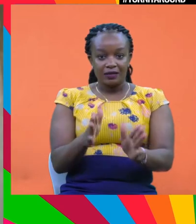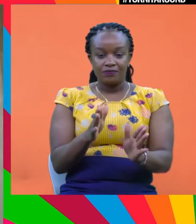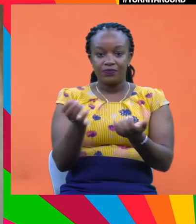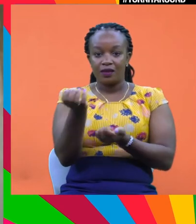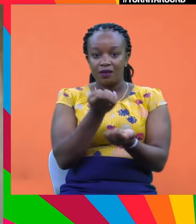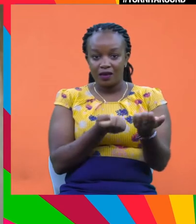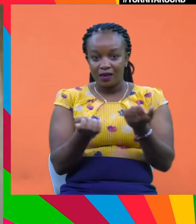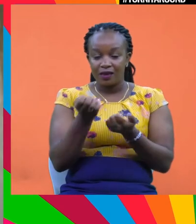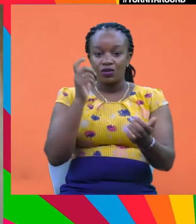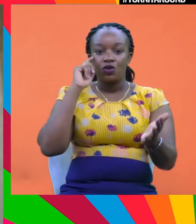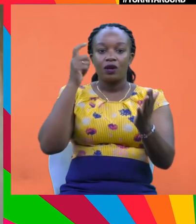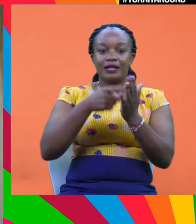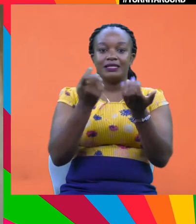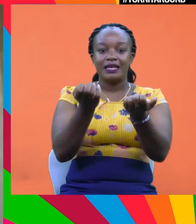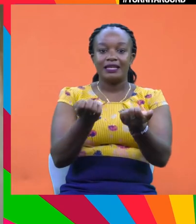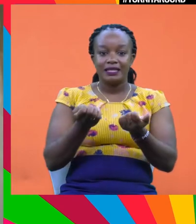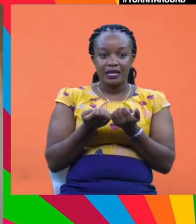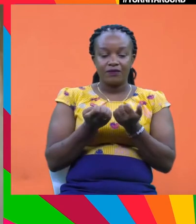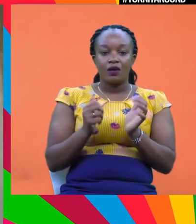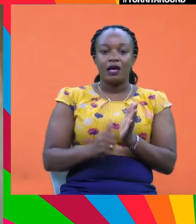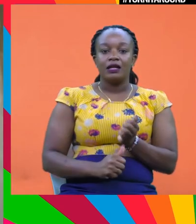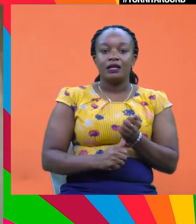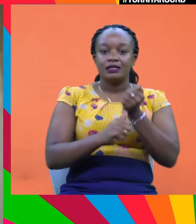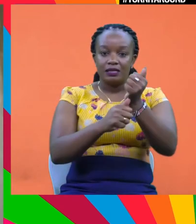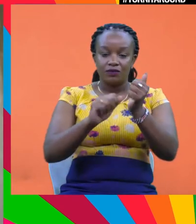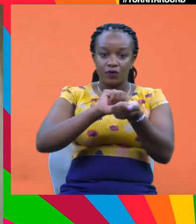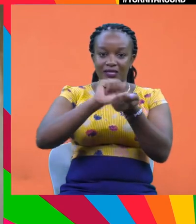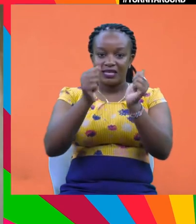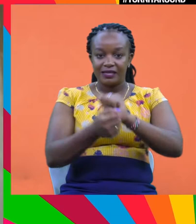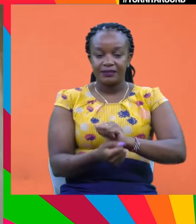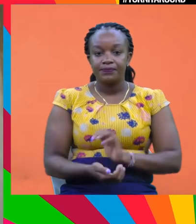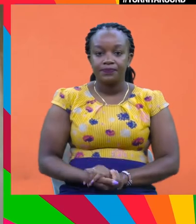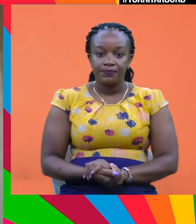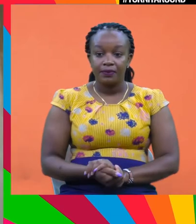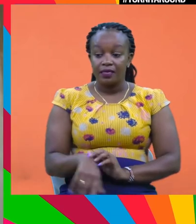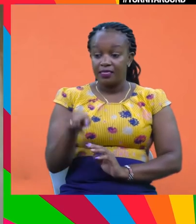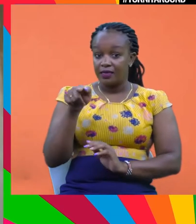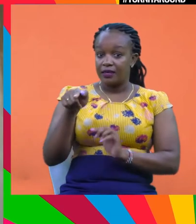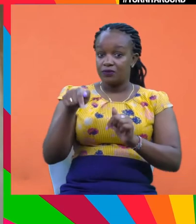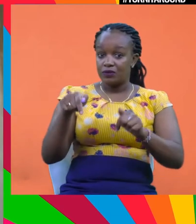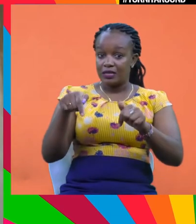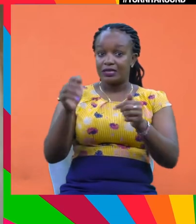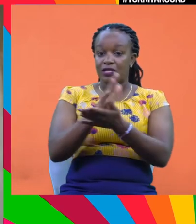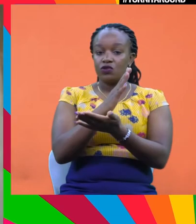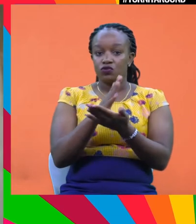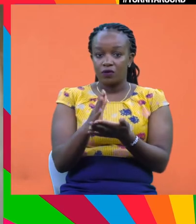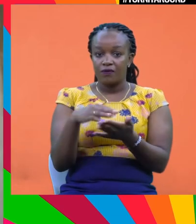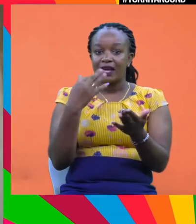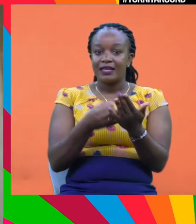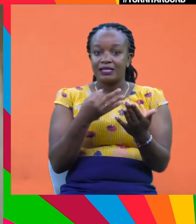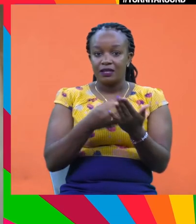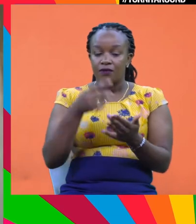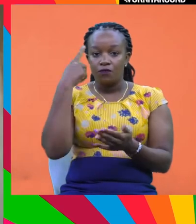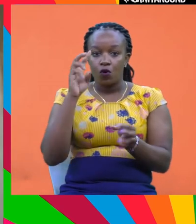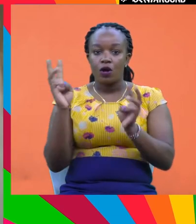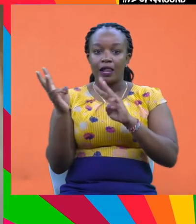also recognize need for a system to really change. In this session, Financing for